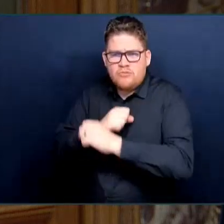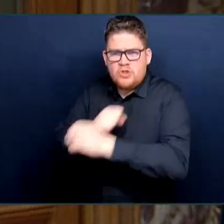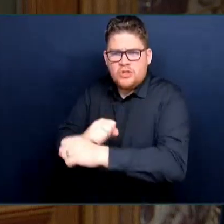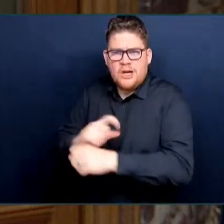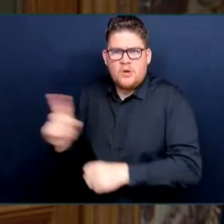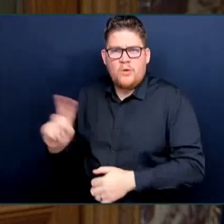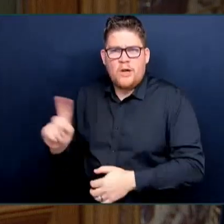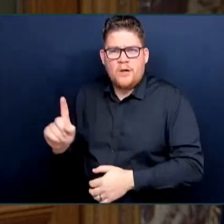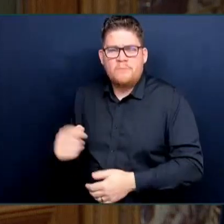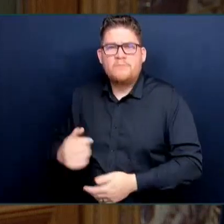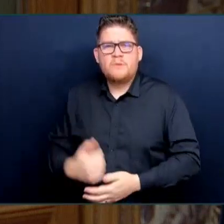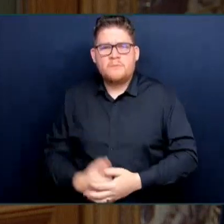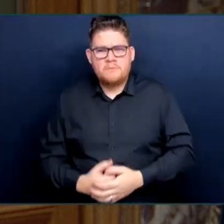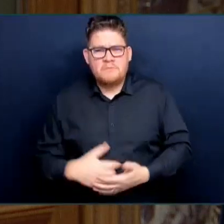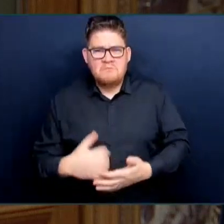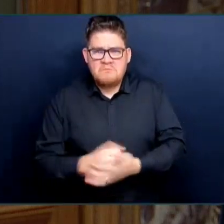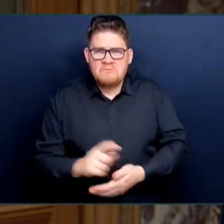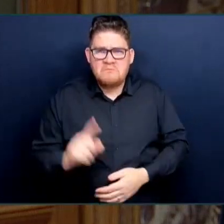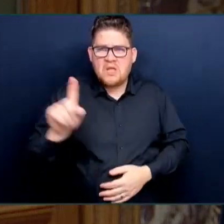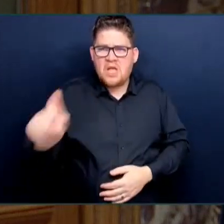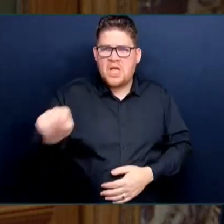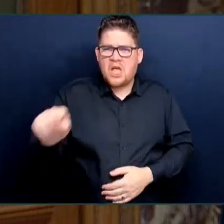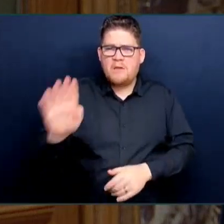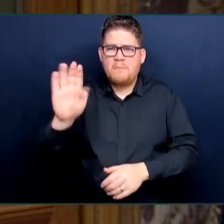biodiversity legislation?